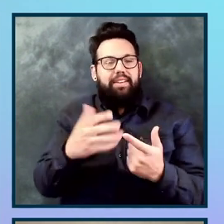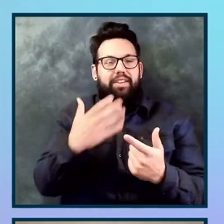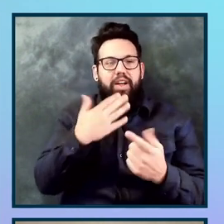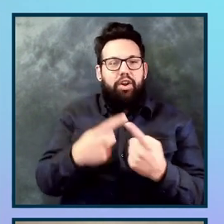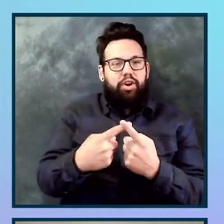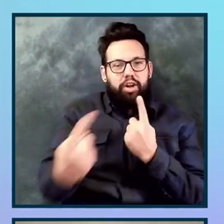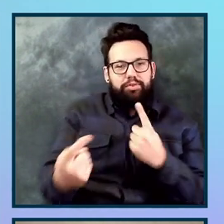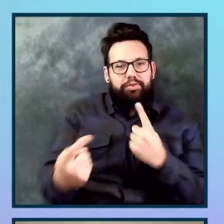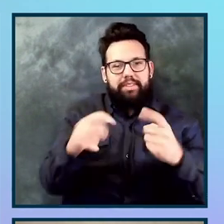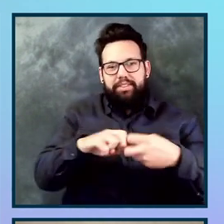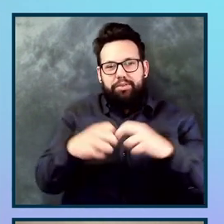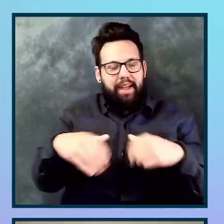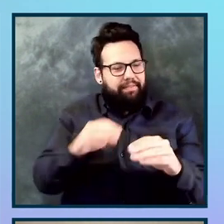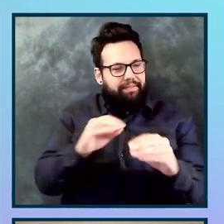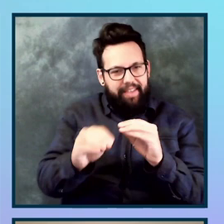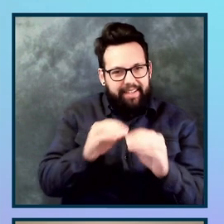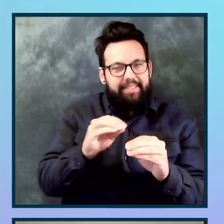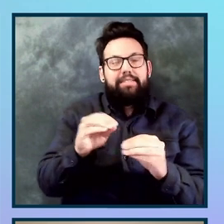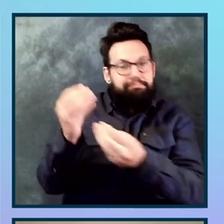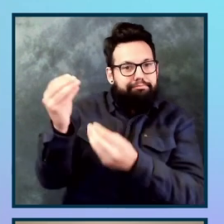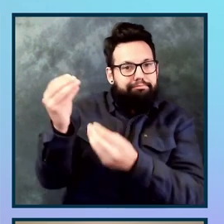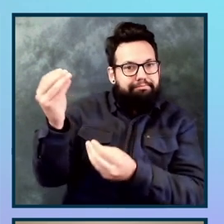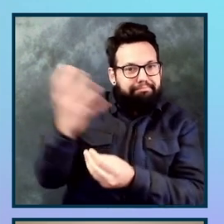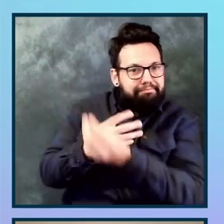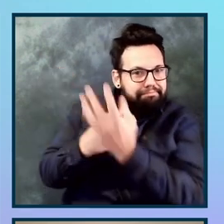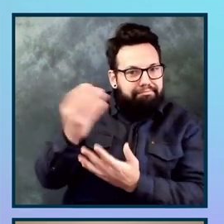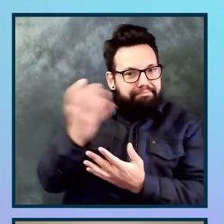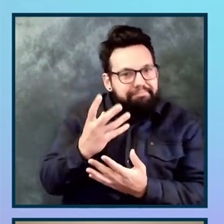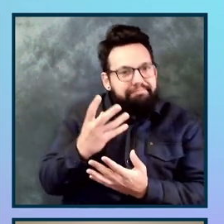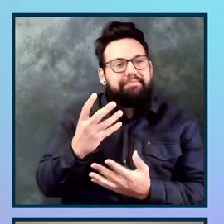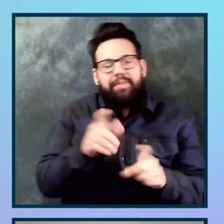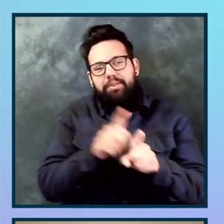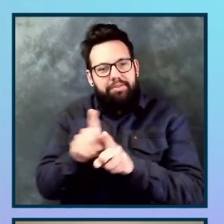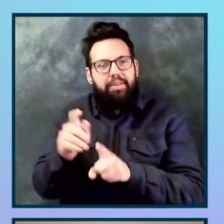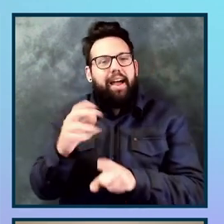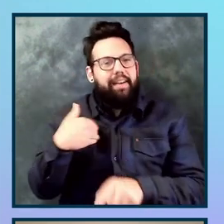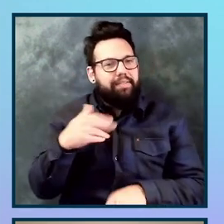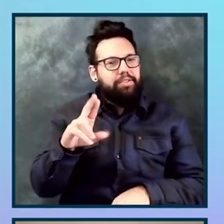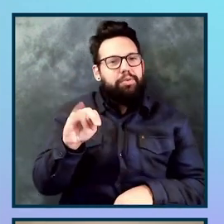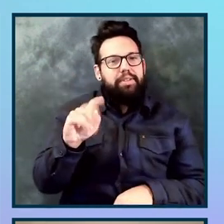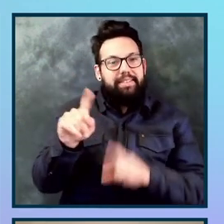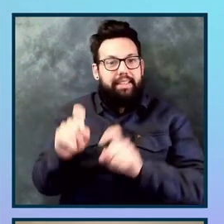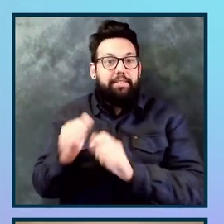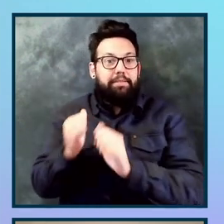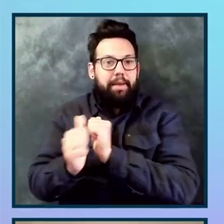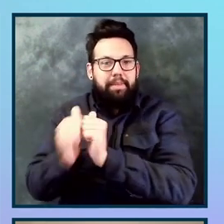Uh, so you can see those, it's just yet another way to catch those issues. And we have our unit tests, which again, are all passing right now. Hooray.